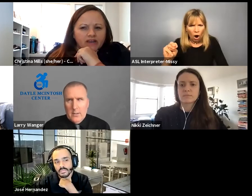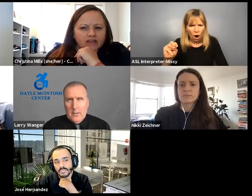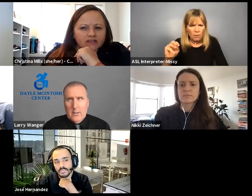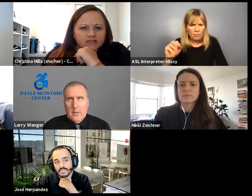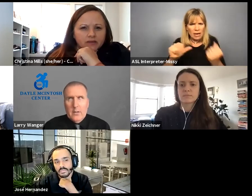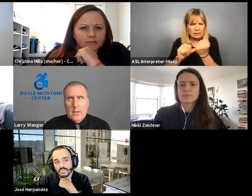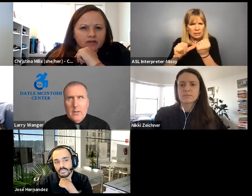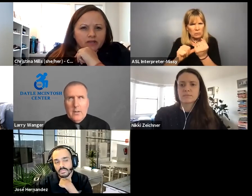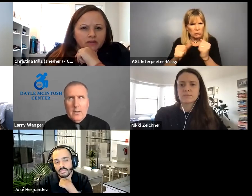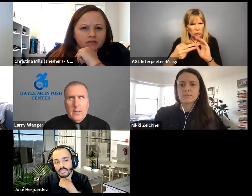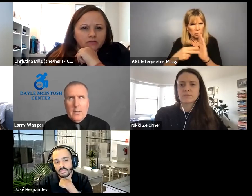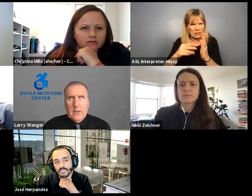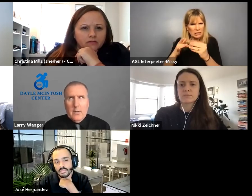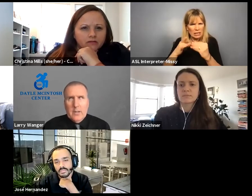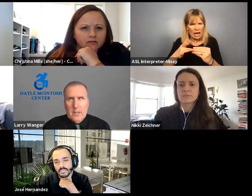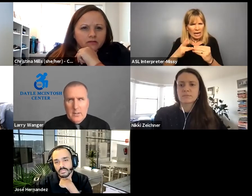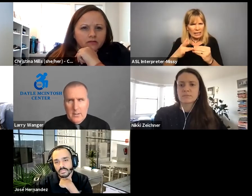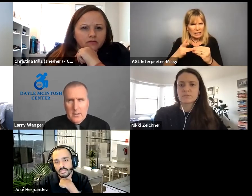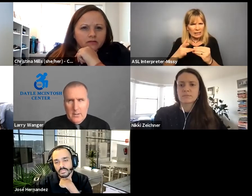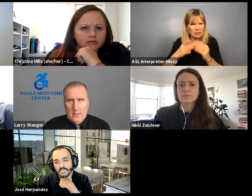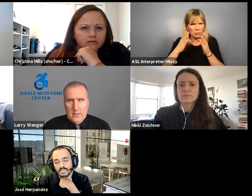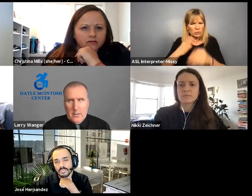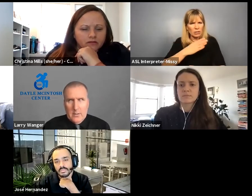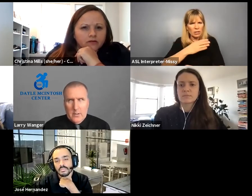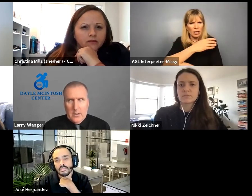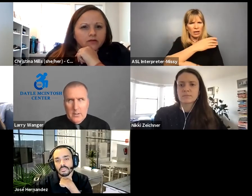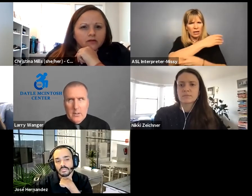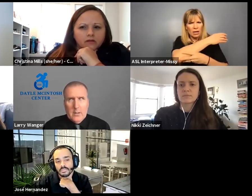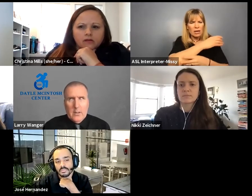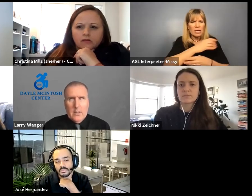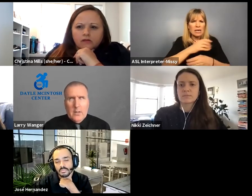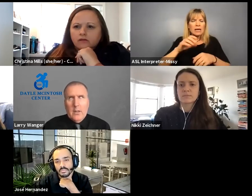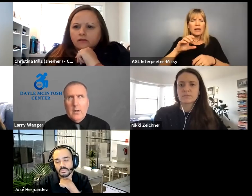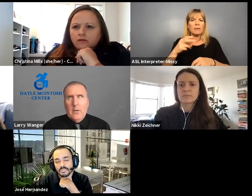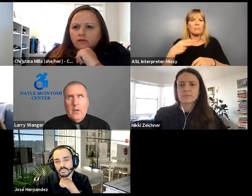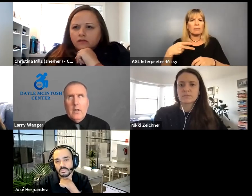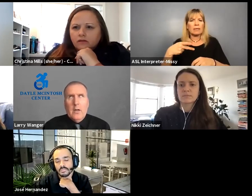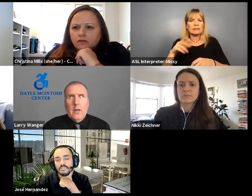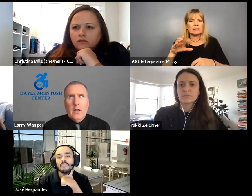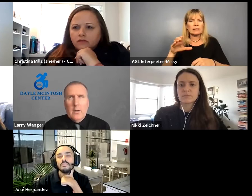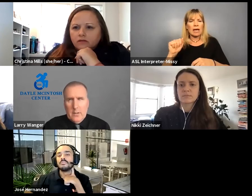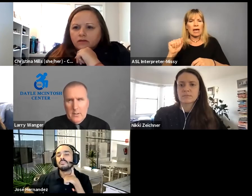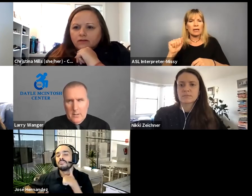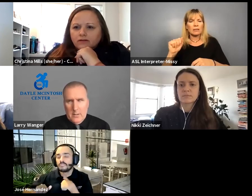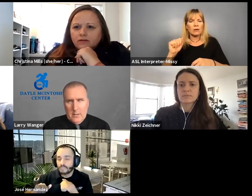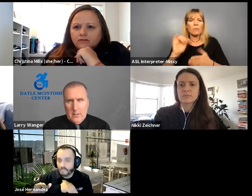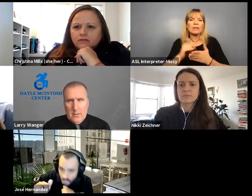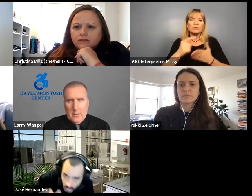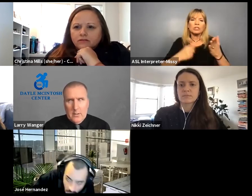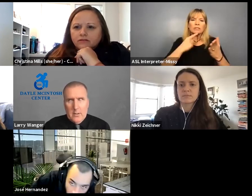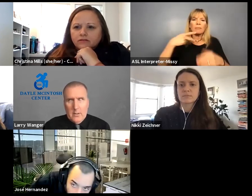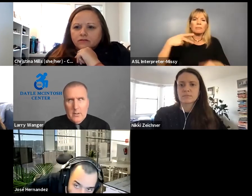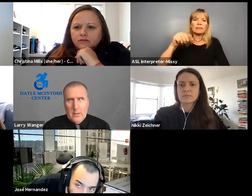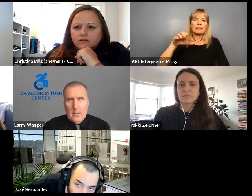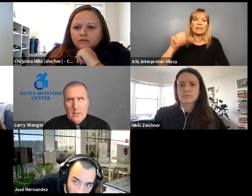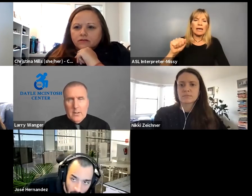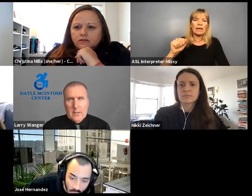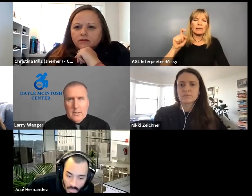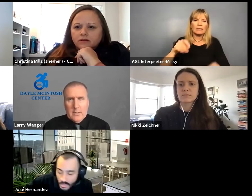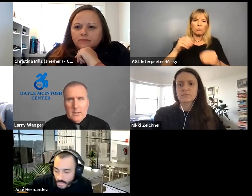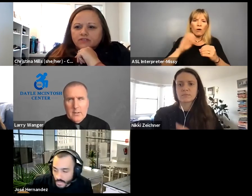maybe guiding somebody? Yeah, they're in the chat. Yeah, PCAs need more. Well, that's what she's saying. PCAs need more pay.